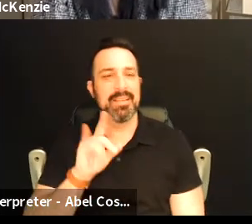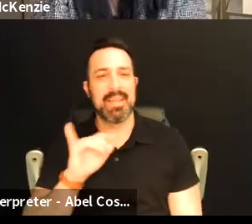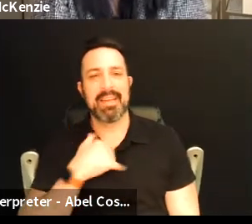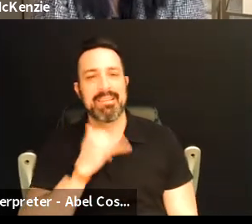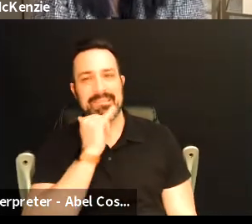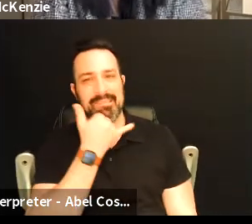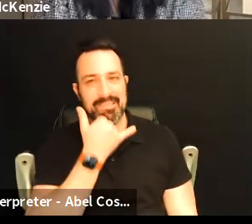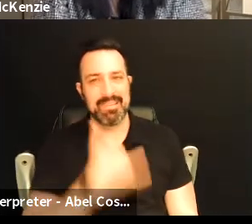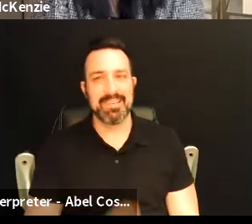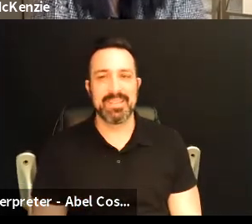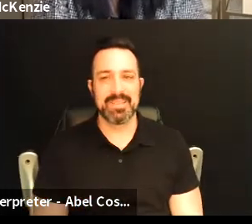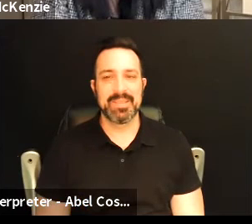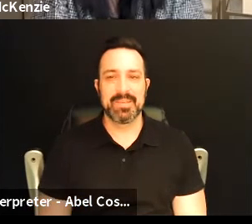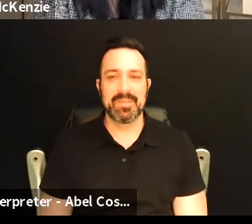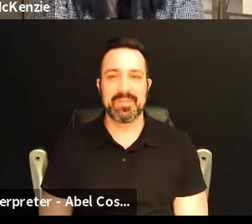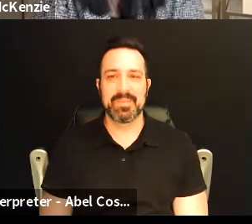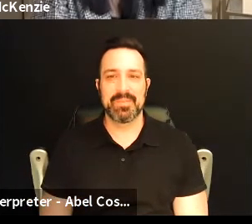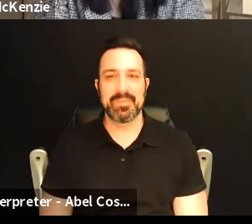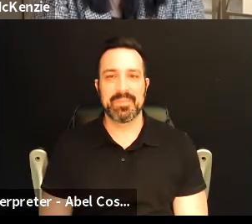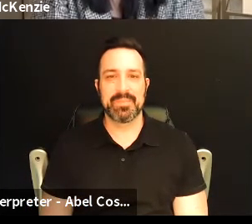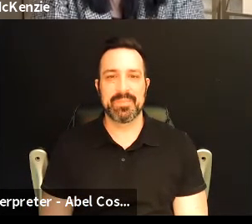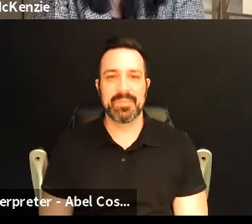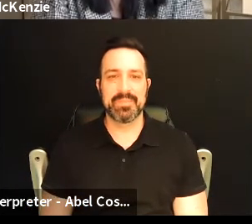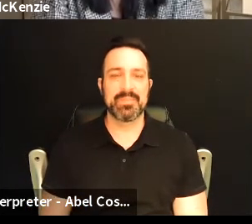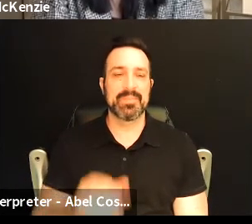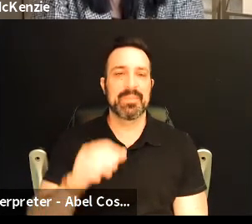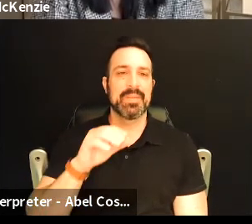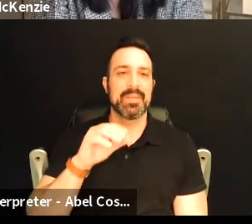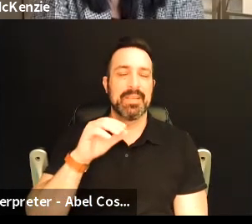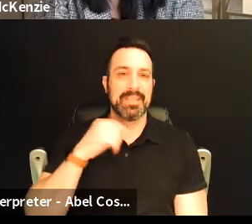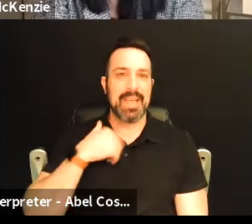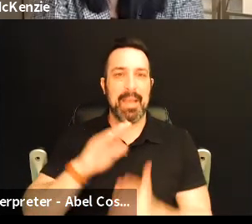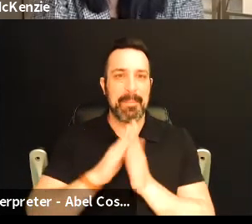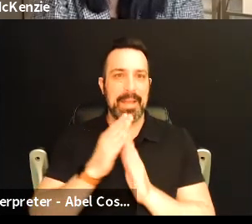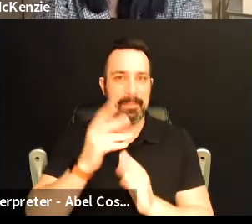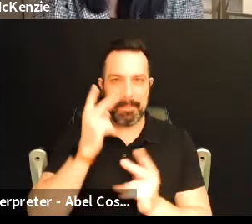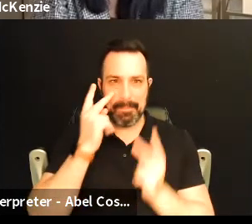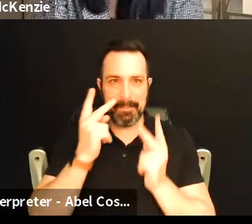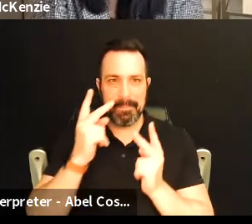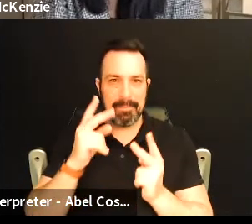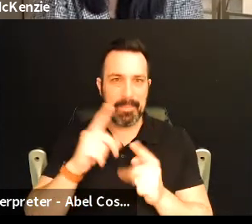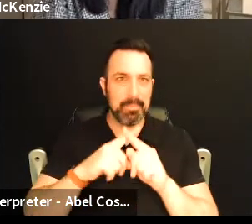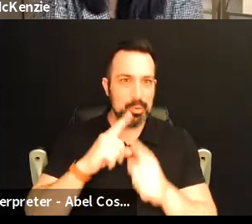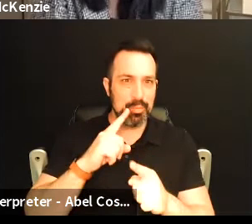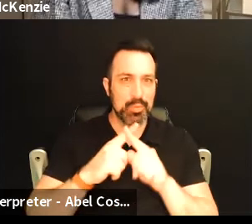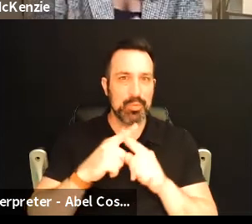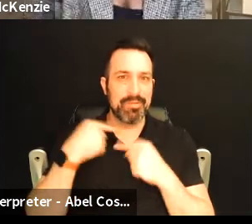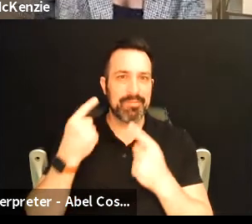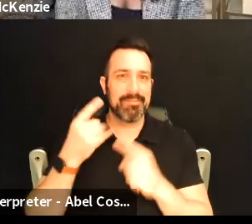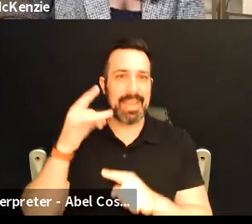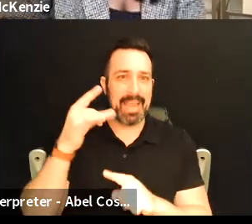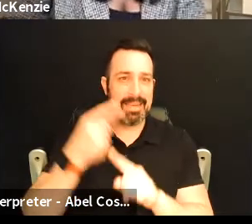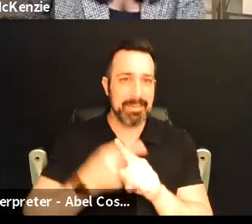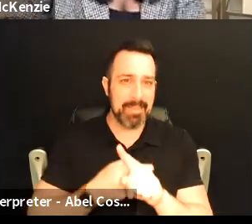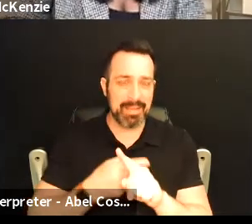um i've been i've become so attuned to the unmute and the mute over the last 18 months